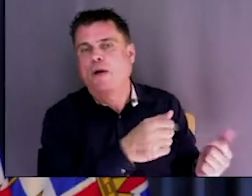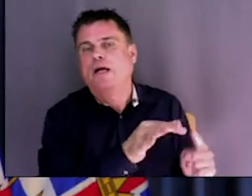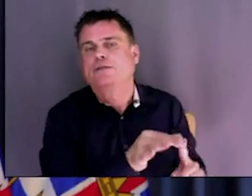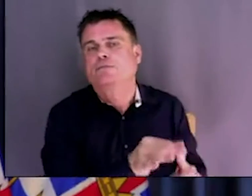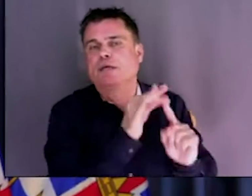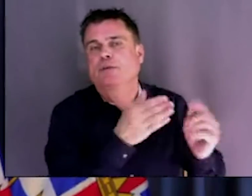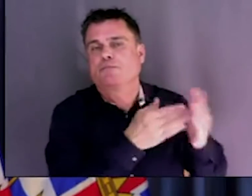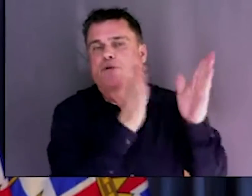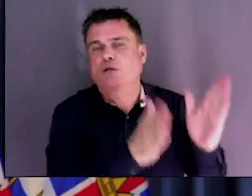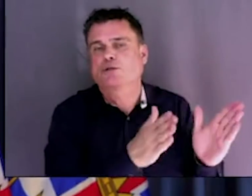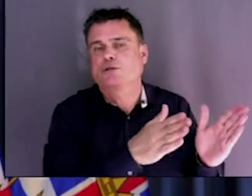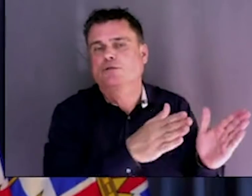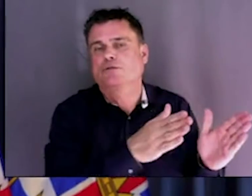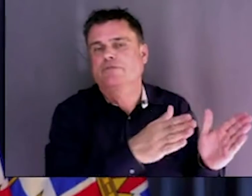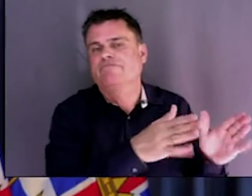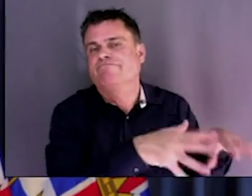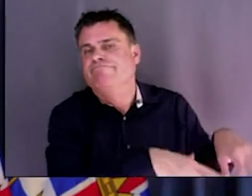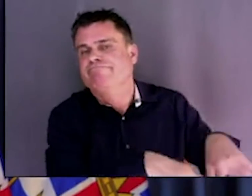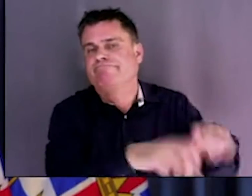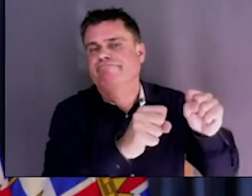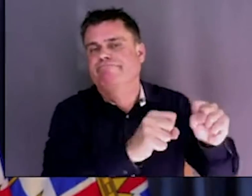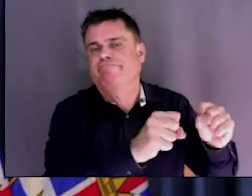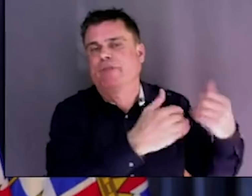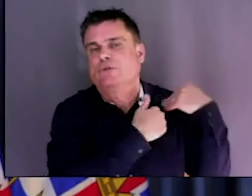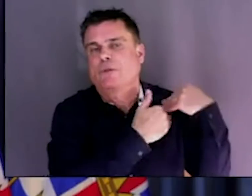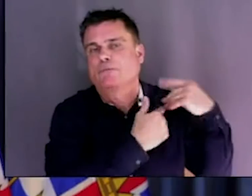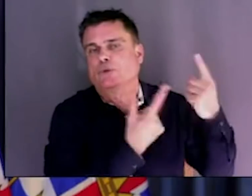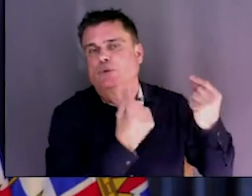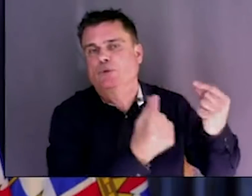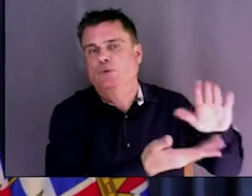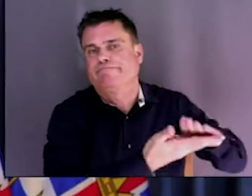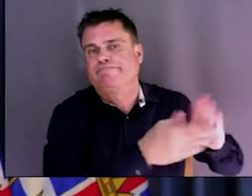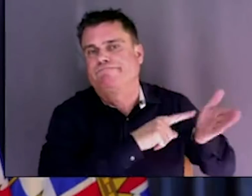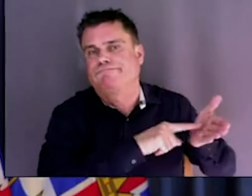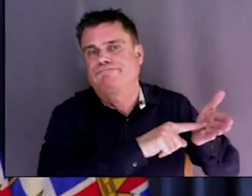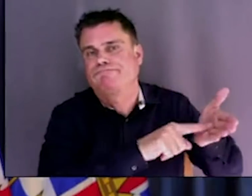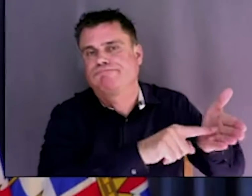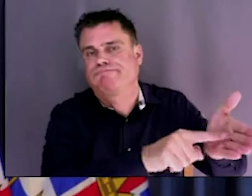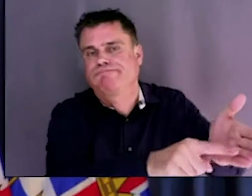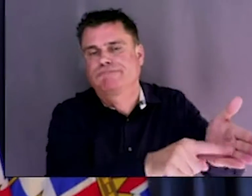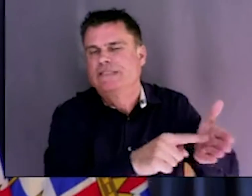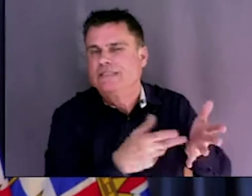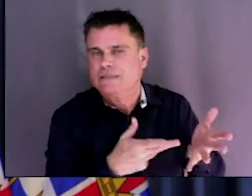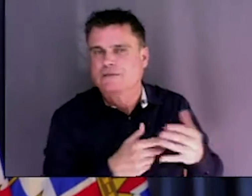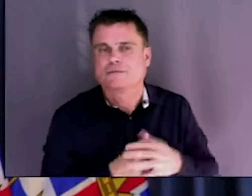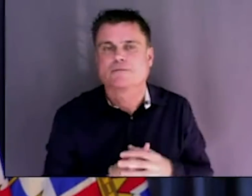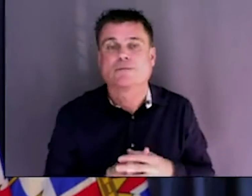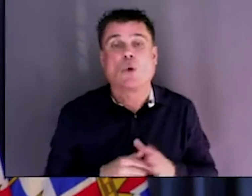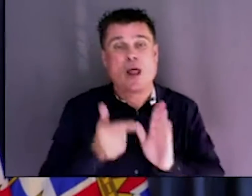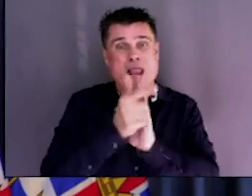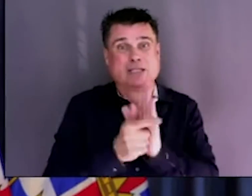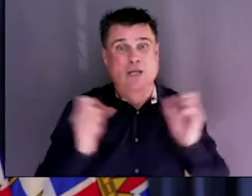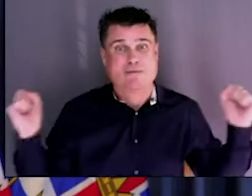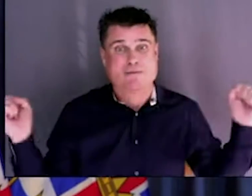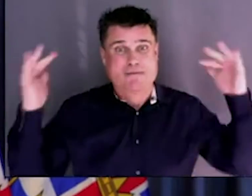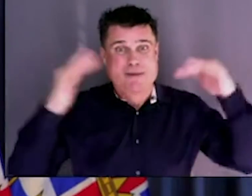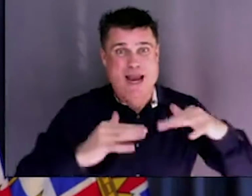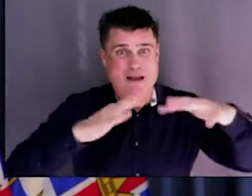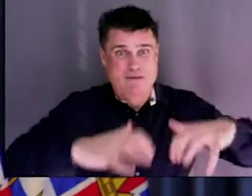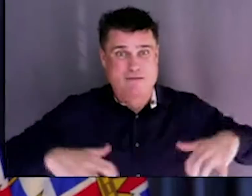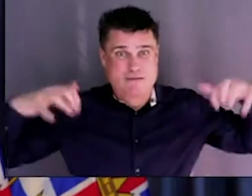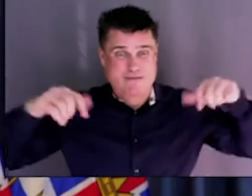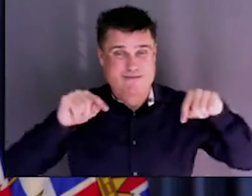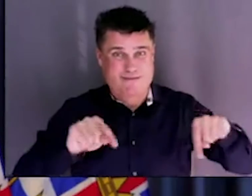challenge we have with the legislative assembly. The clerk and others who are potentially under investigation by special prosecutors